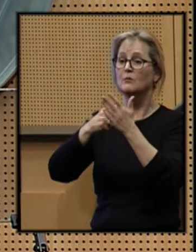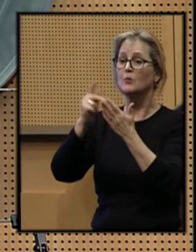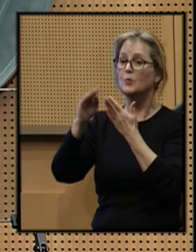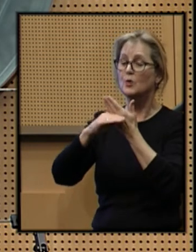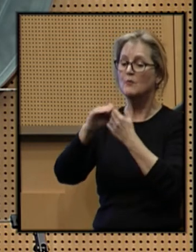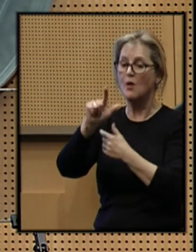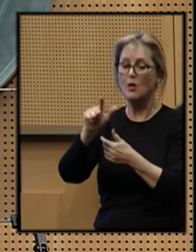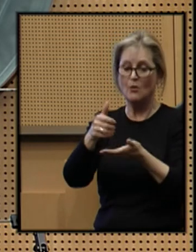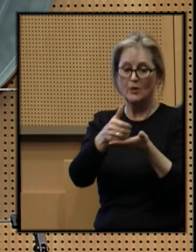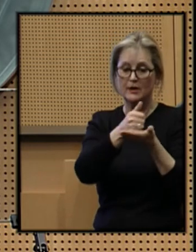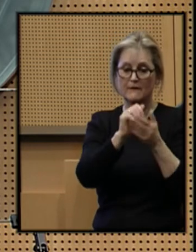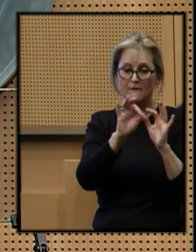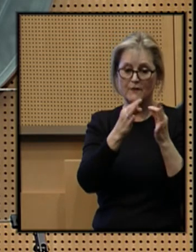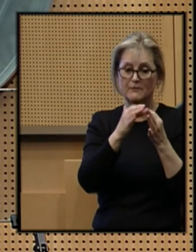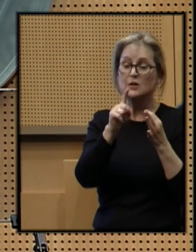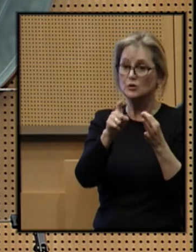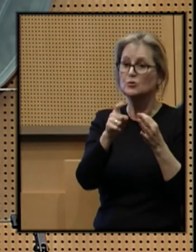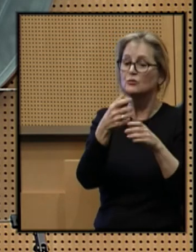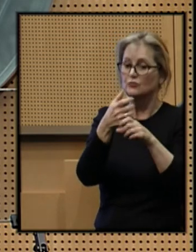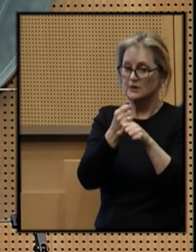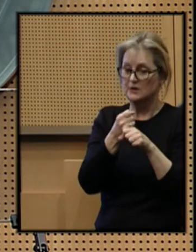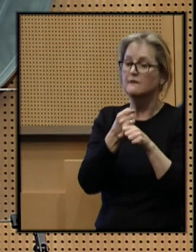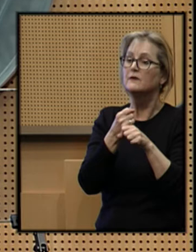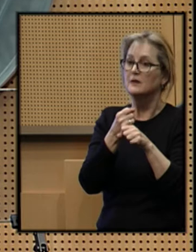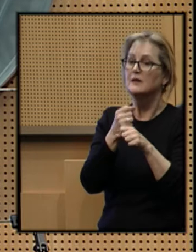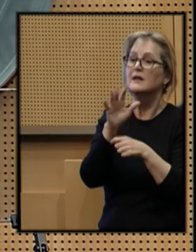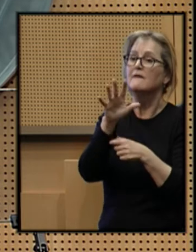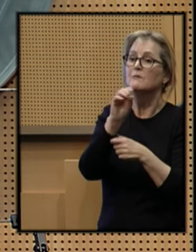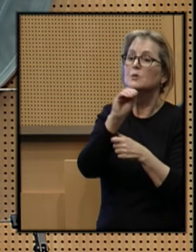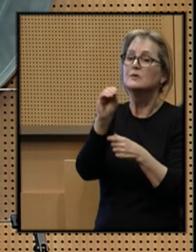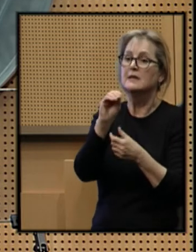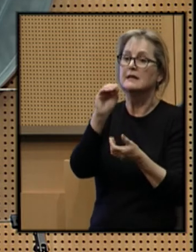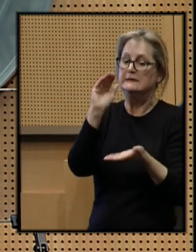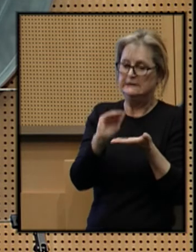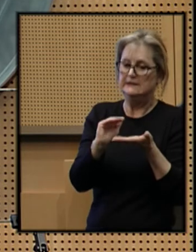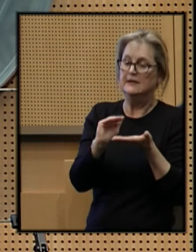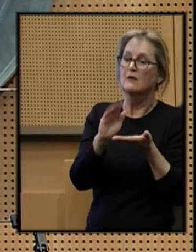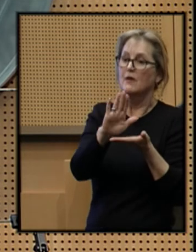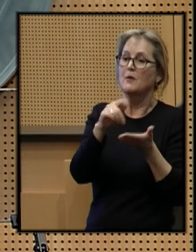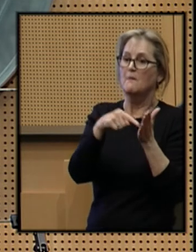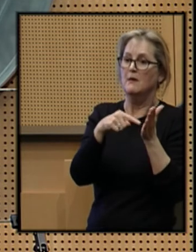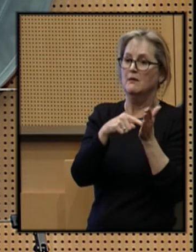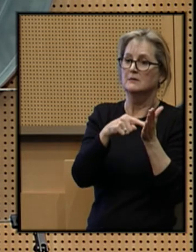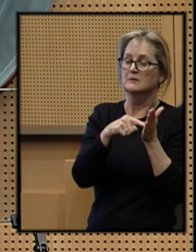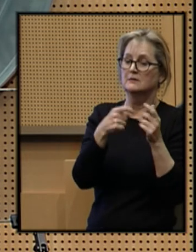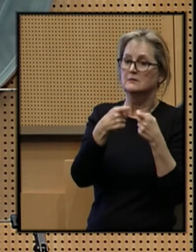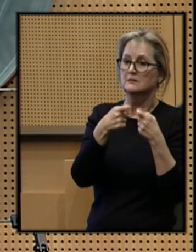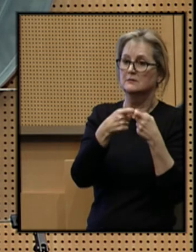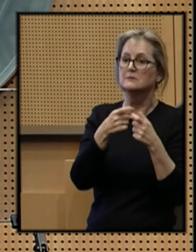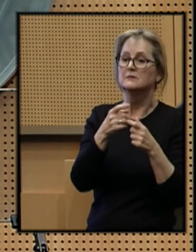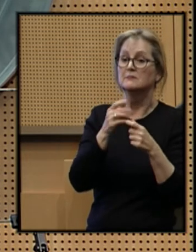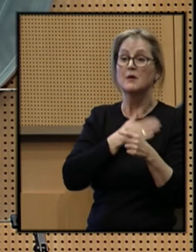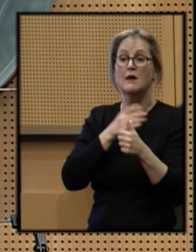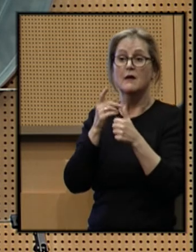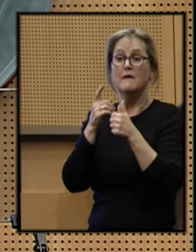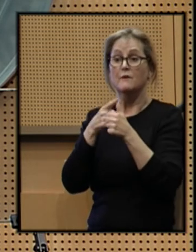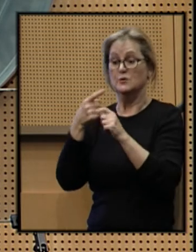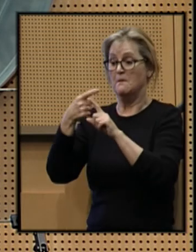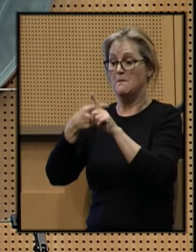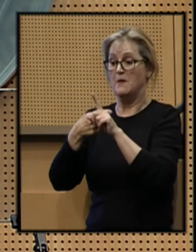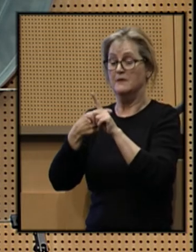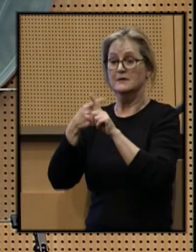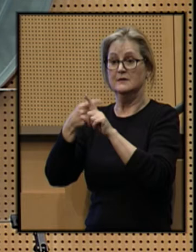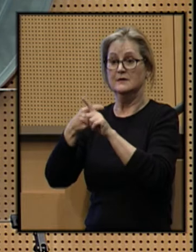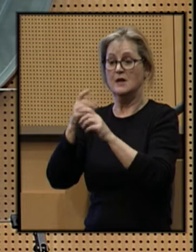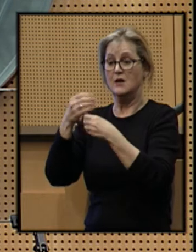low-income families should receive a 50% discount on their bills. In my first months in office,